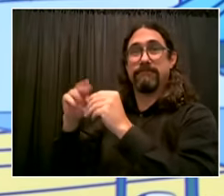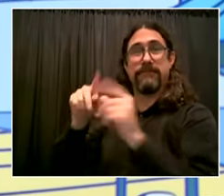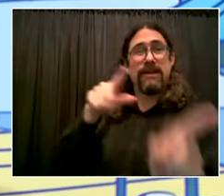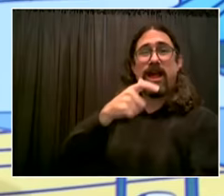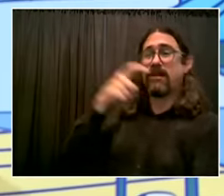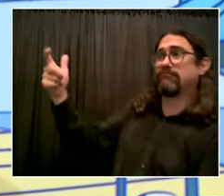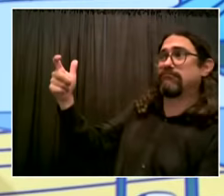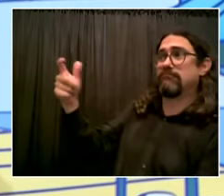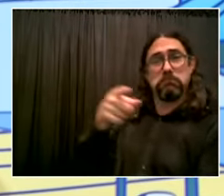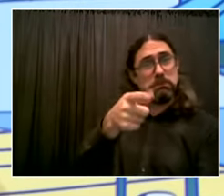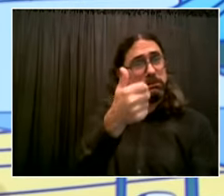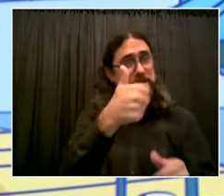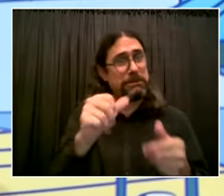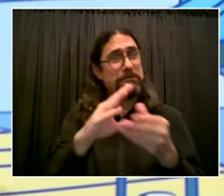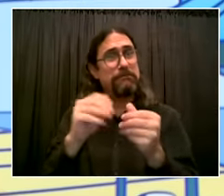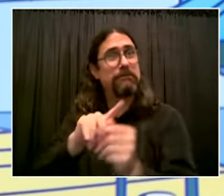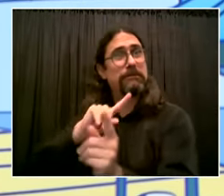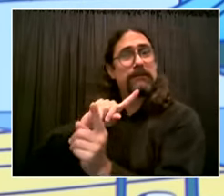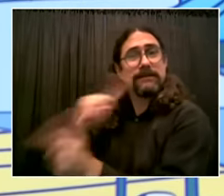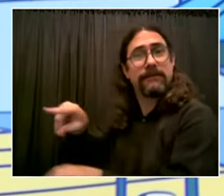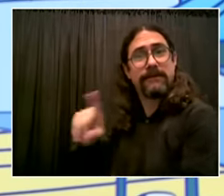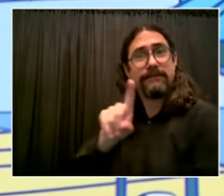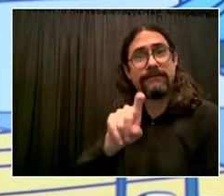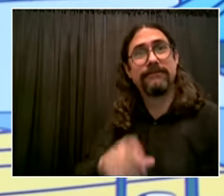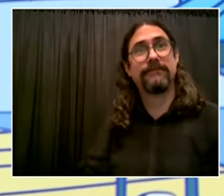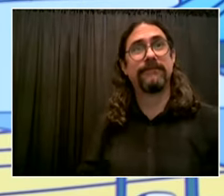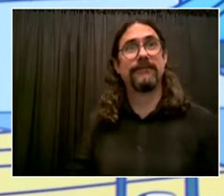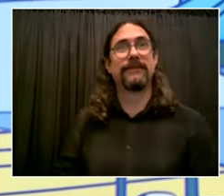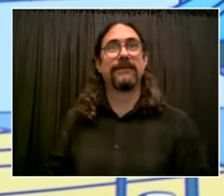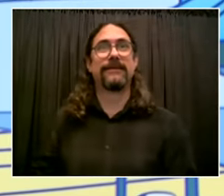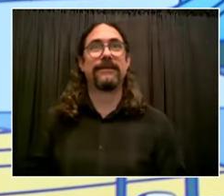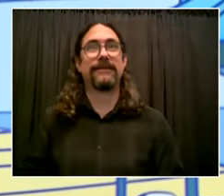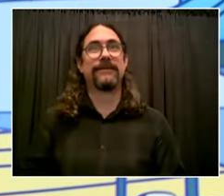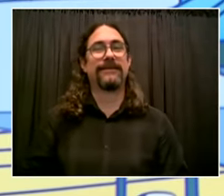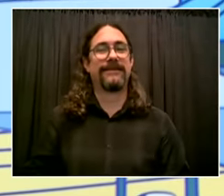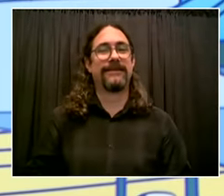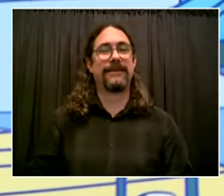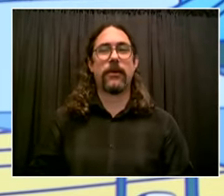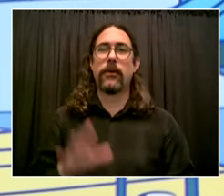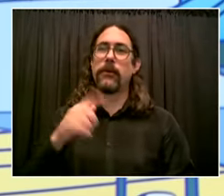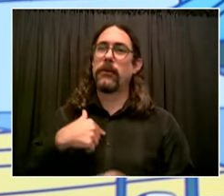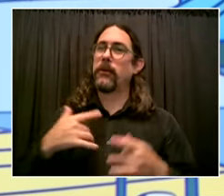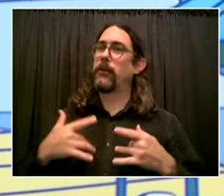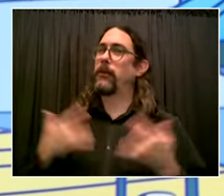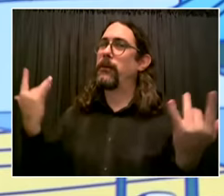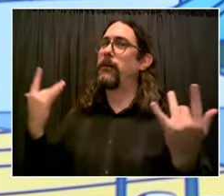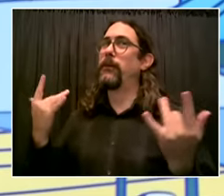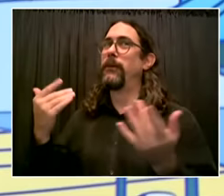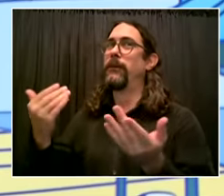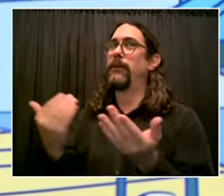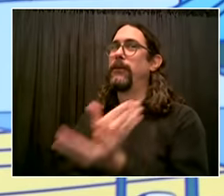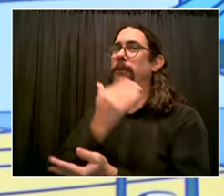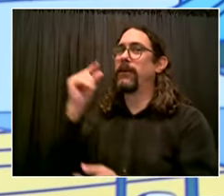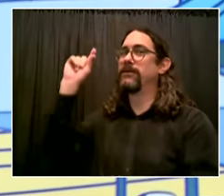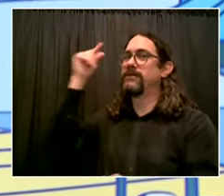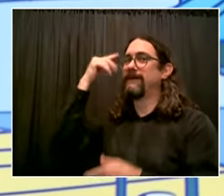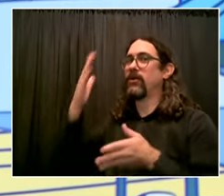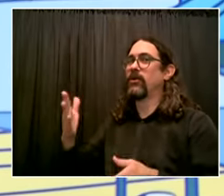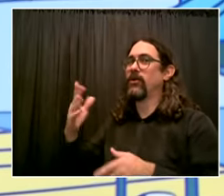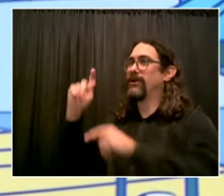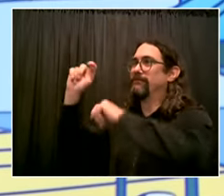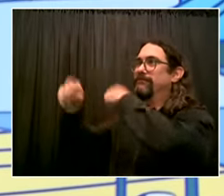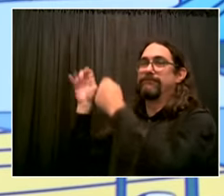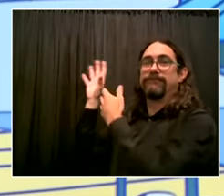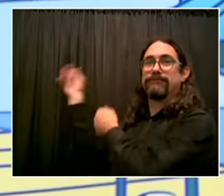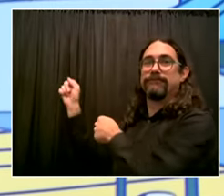she uh again she's a good person who i look forward to working with uh it's it's just a good